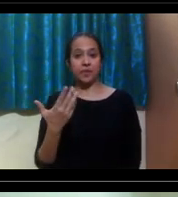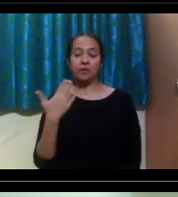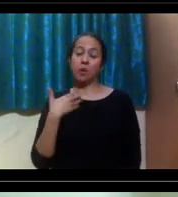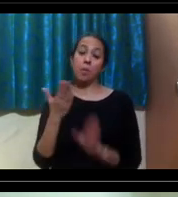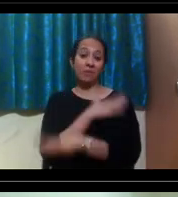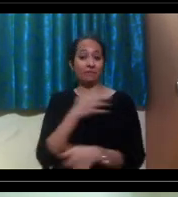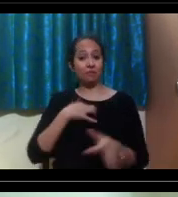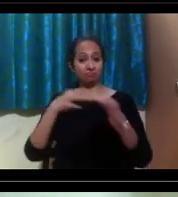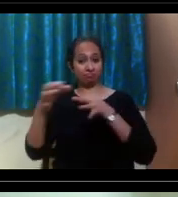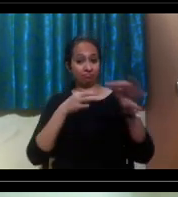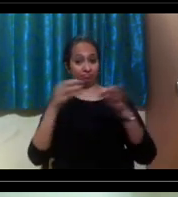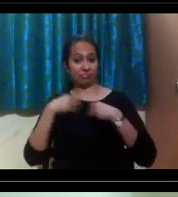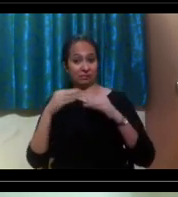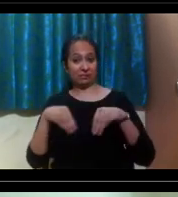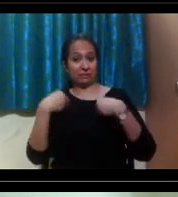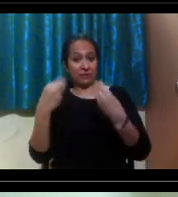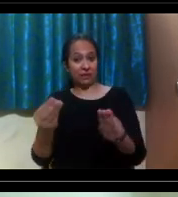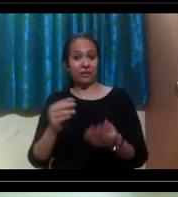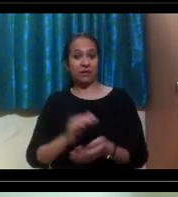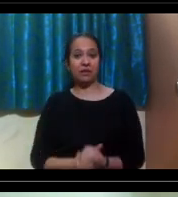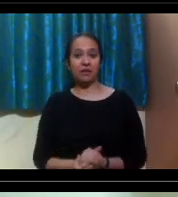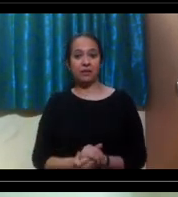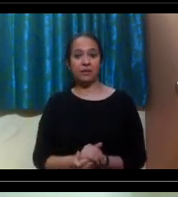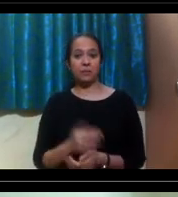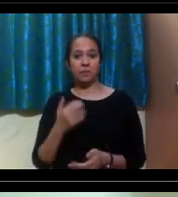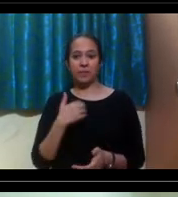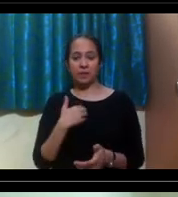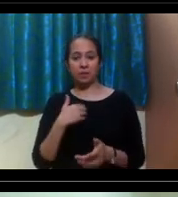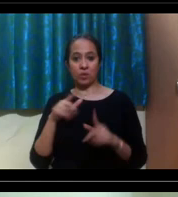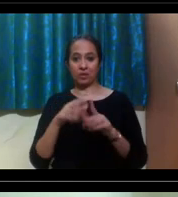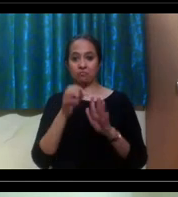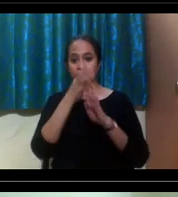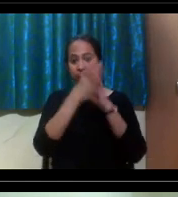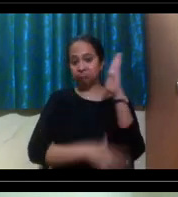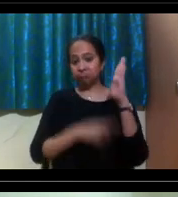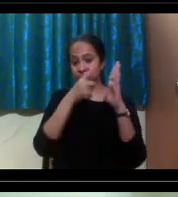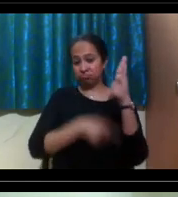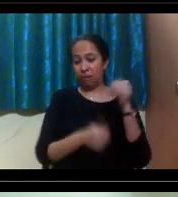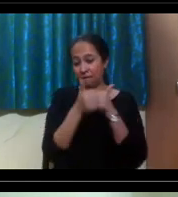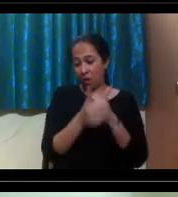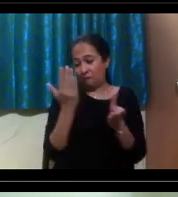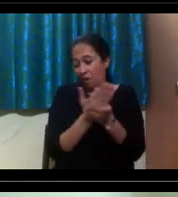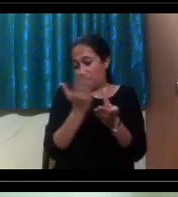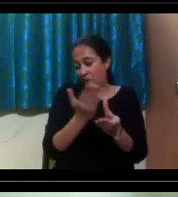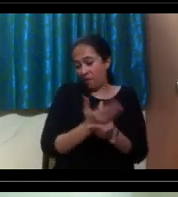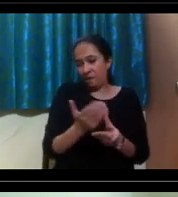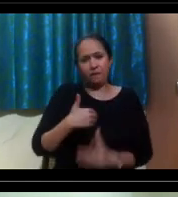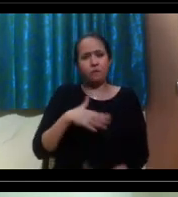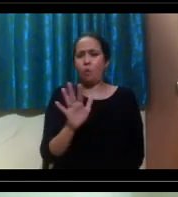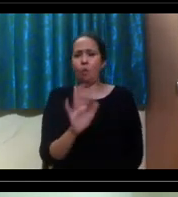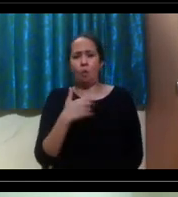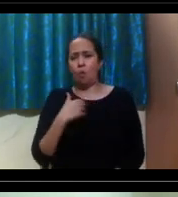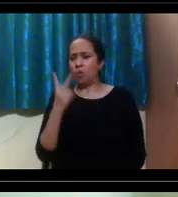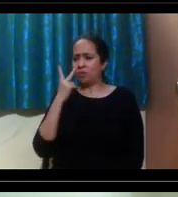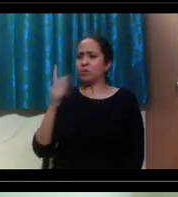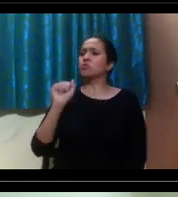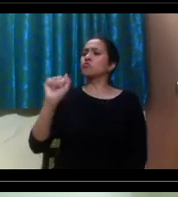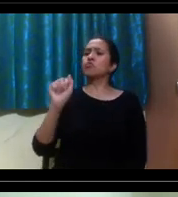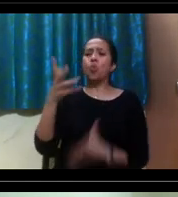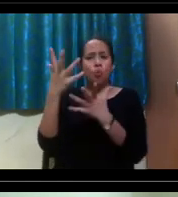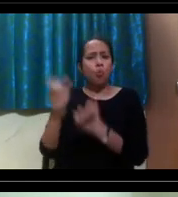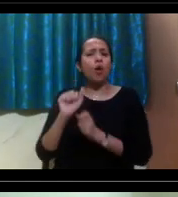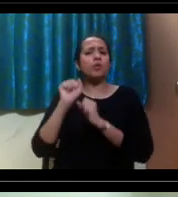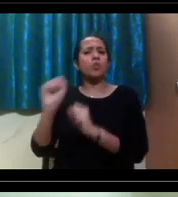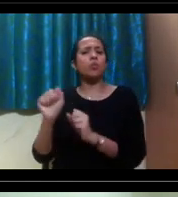earlier, you know, here at Missouri State, we really, we're not so documentation heavy. We want to really just hear from you. And if we can base accommodations based on your story,